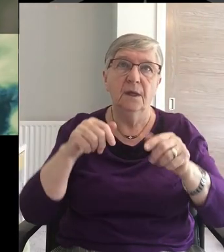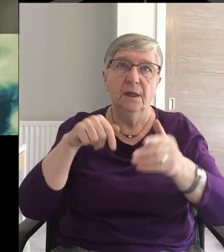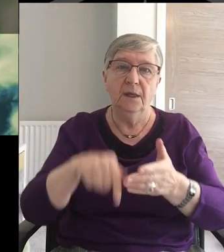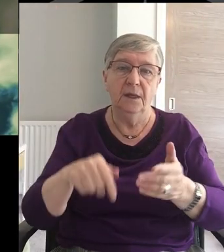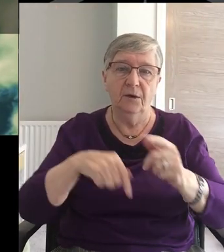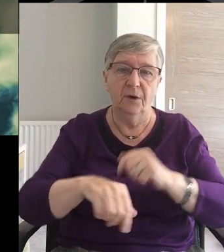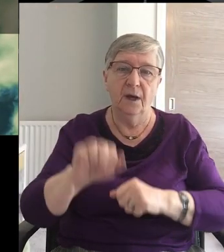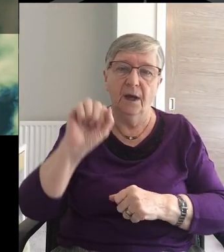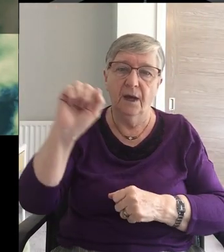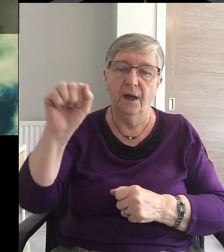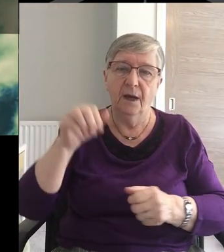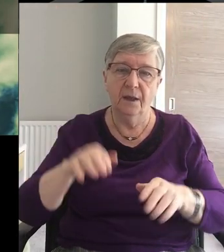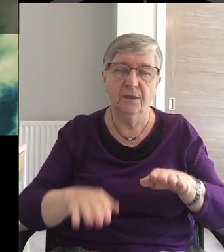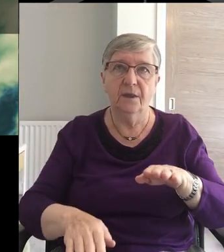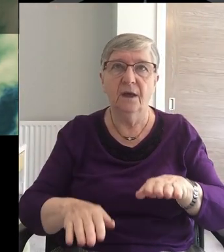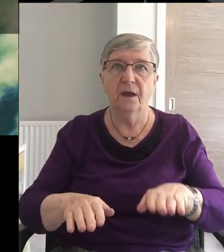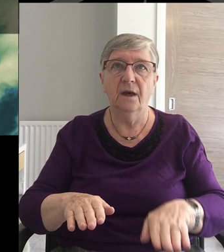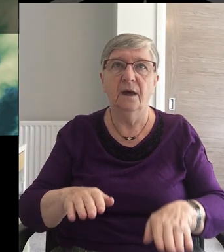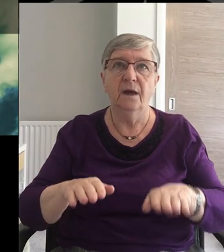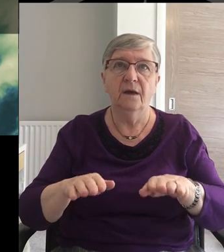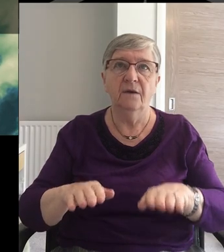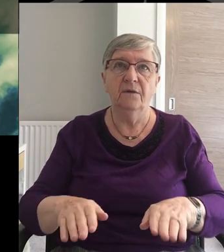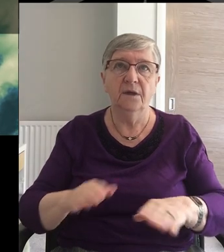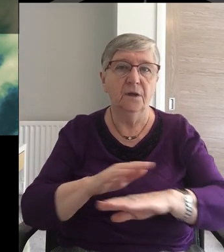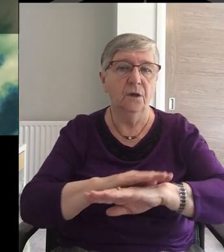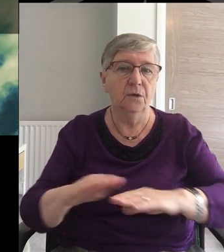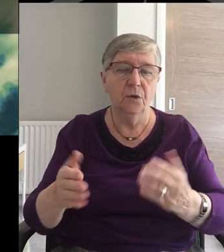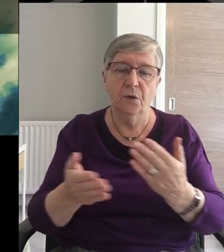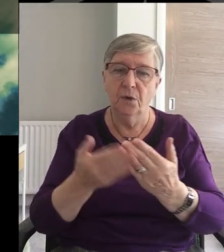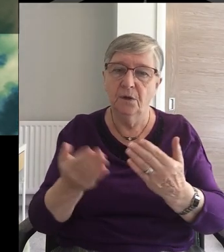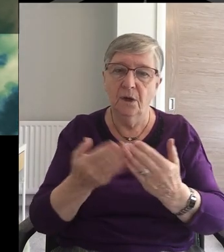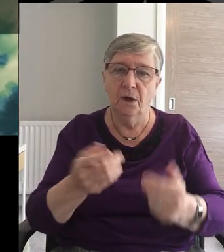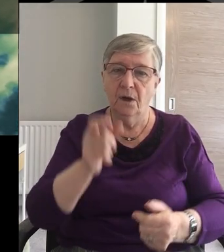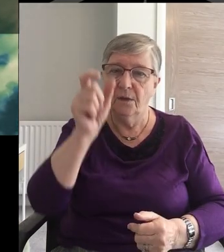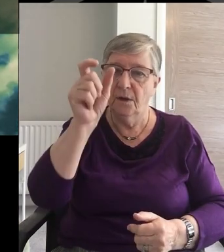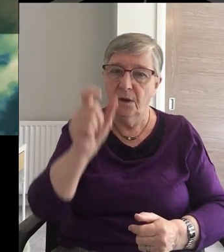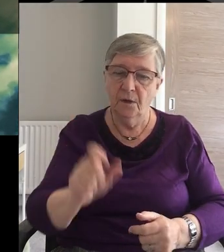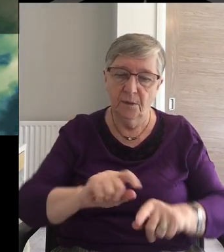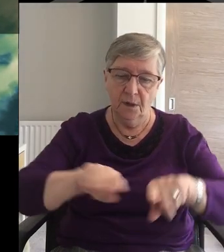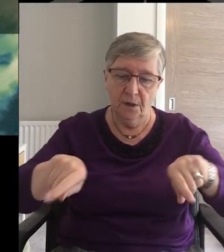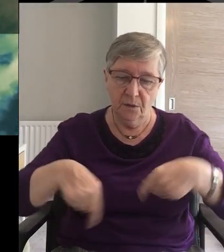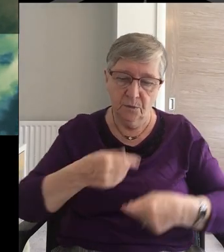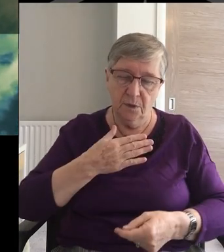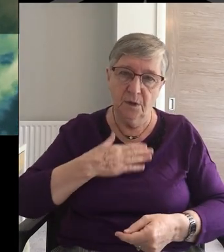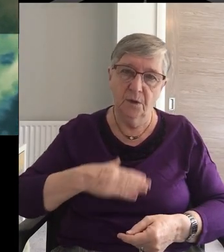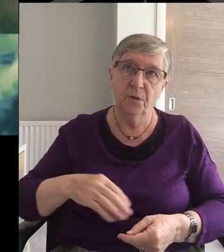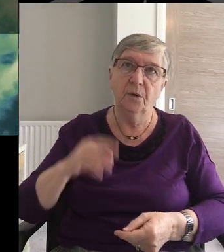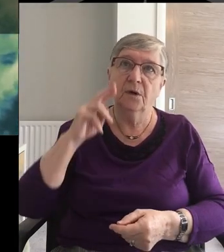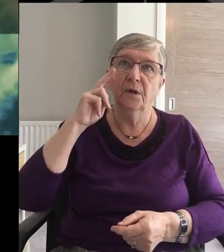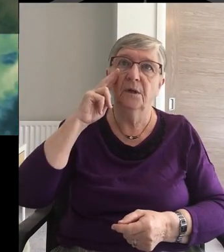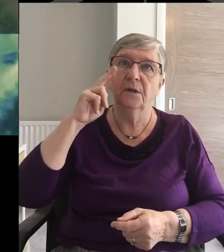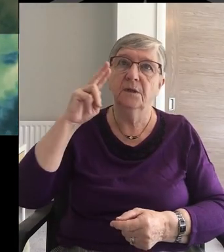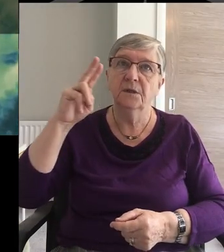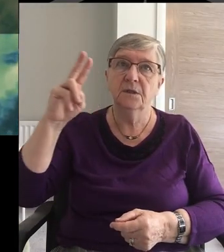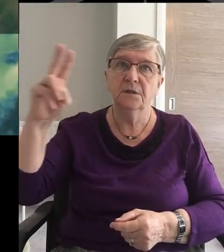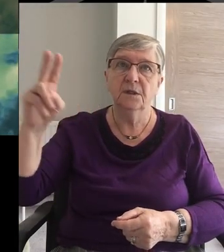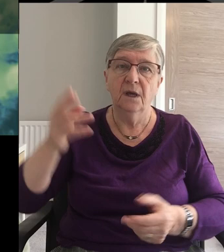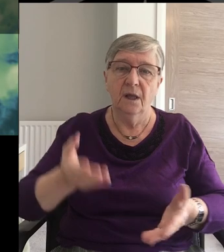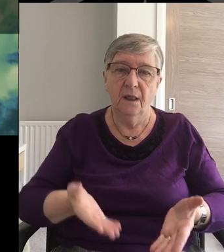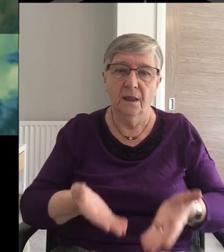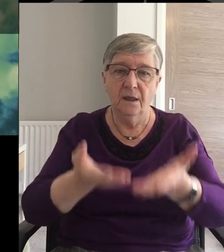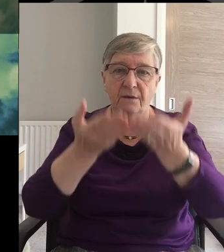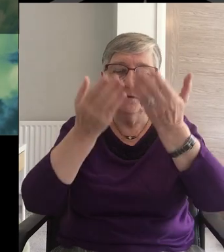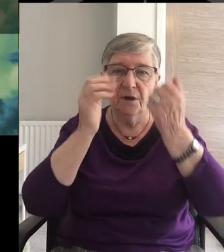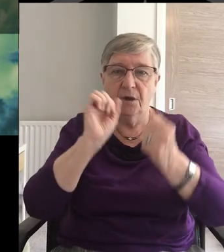Here at Thy feet The love of may we sing